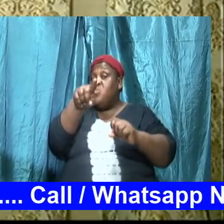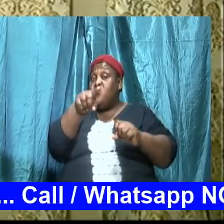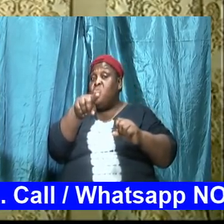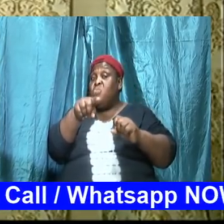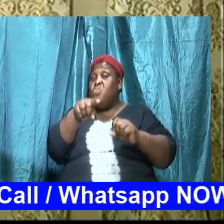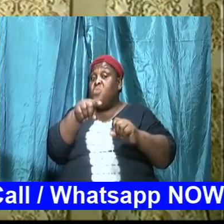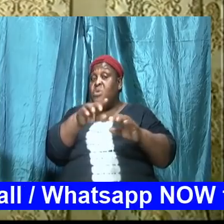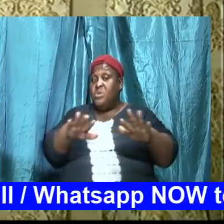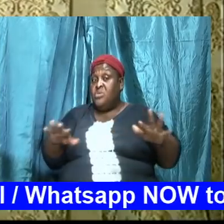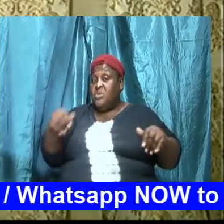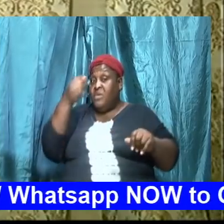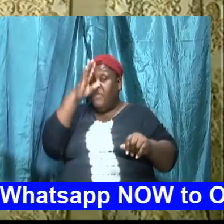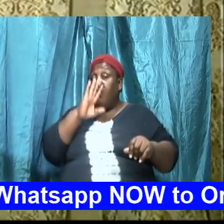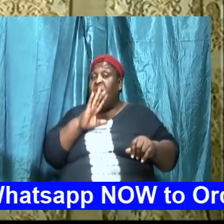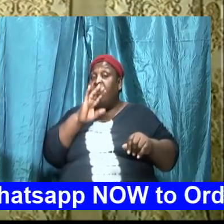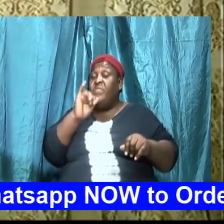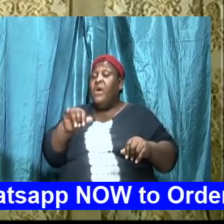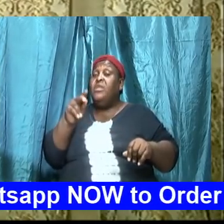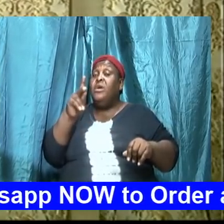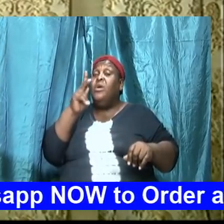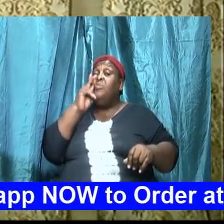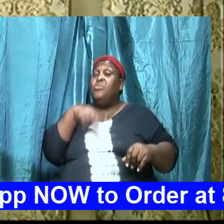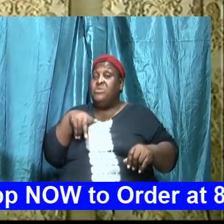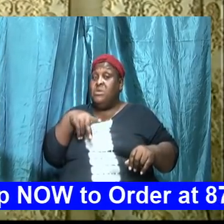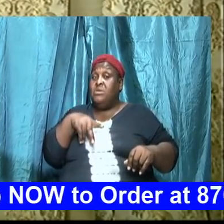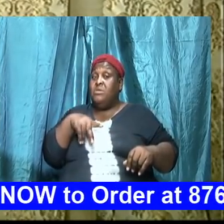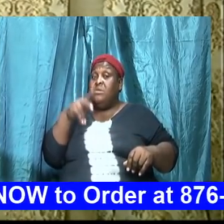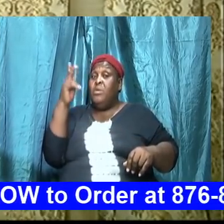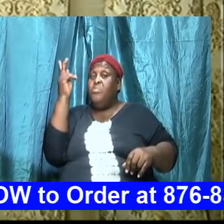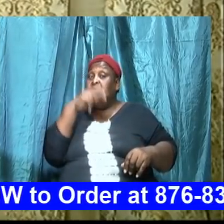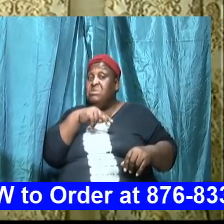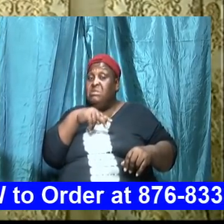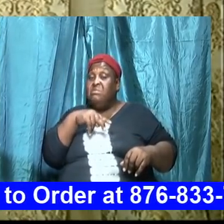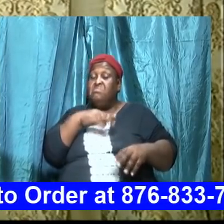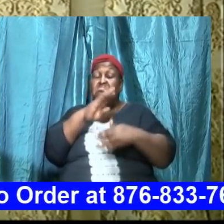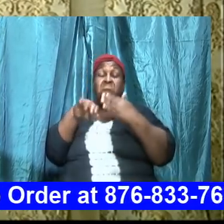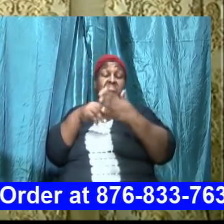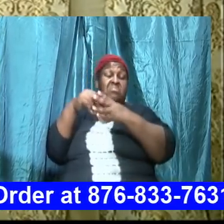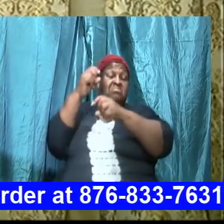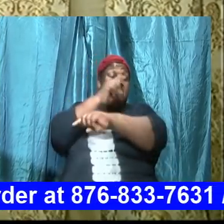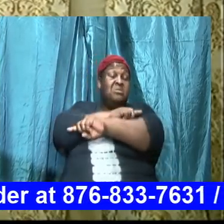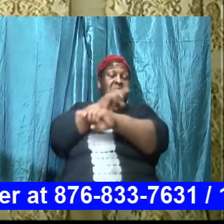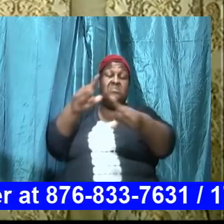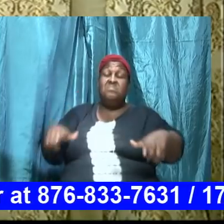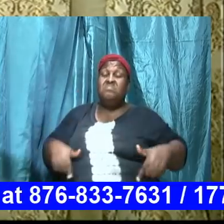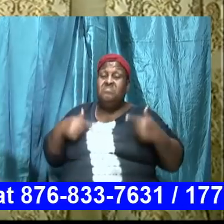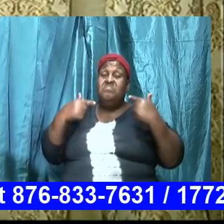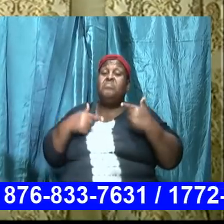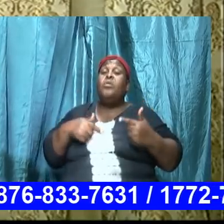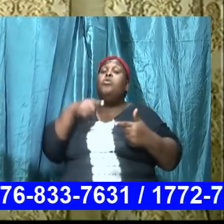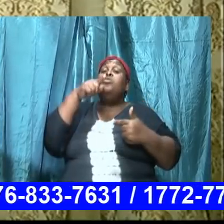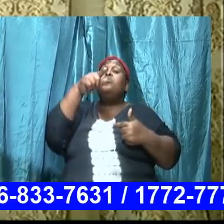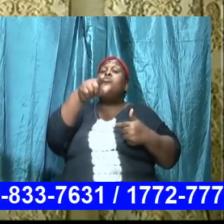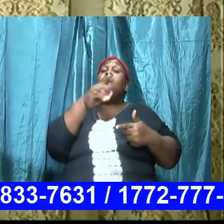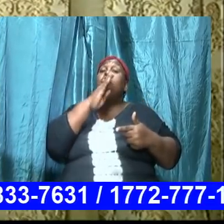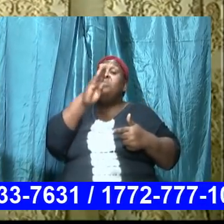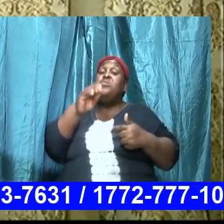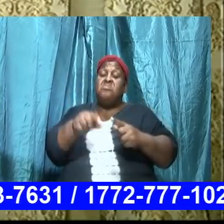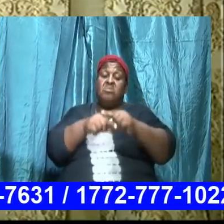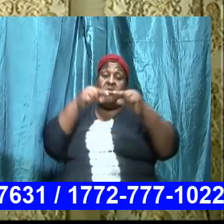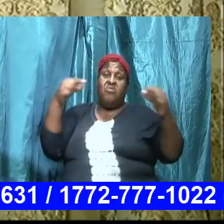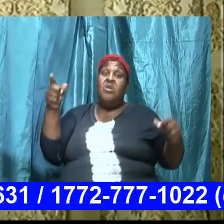of her life you will be a great pretender